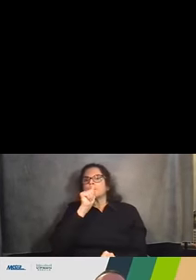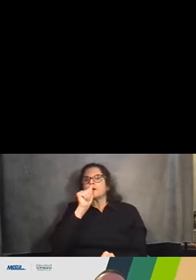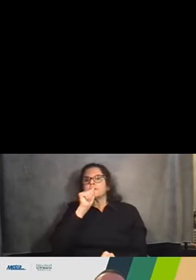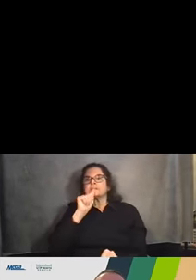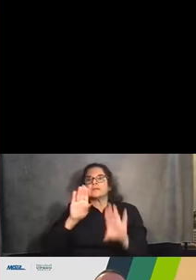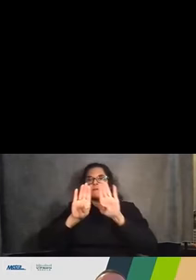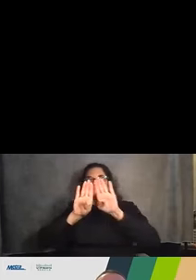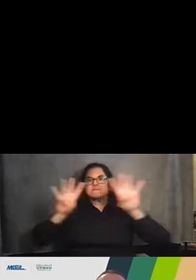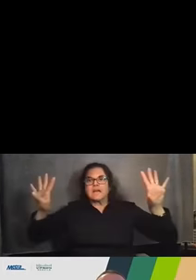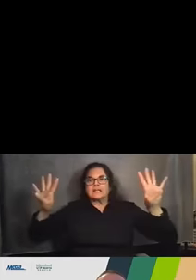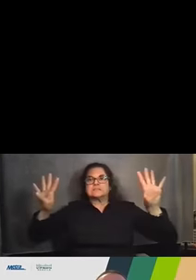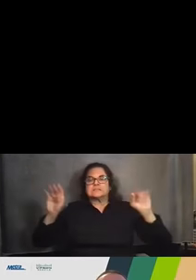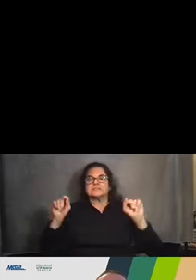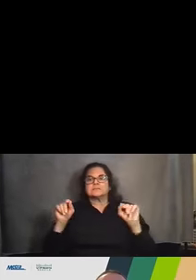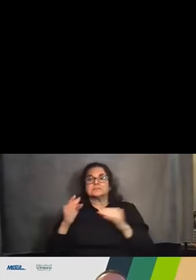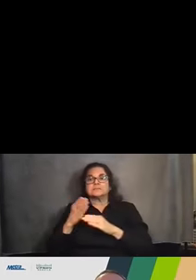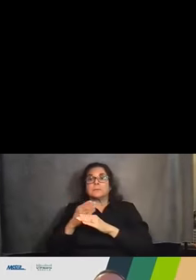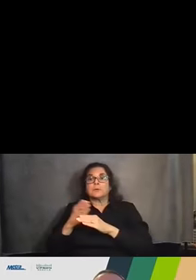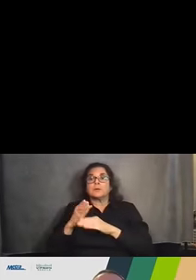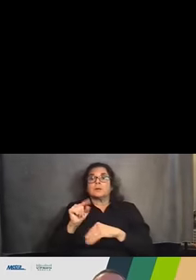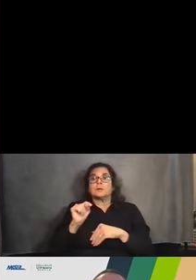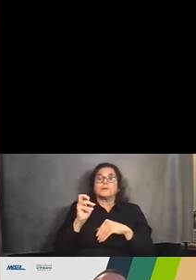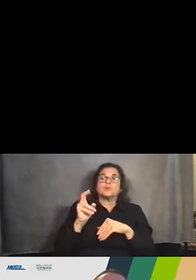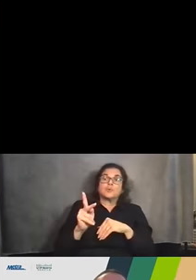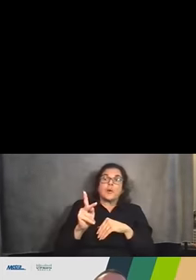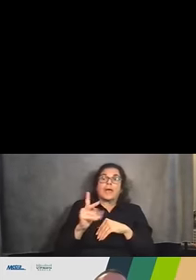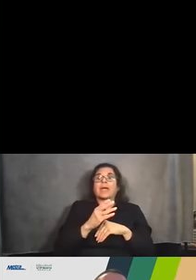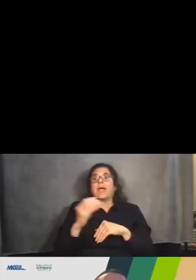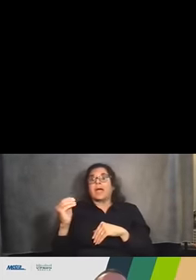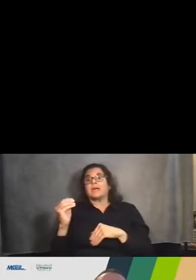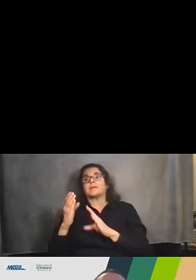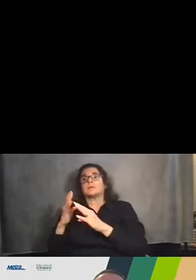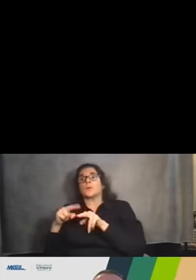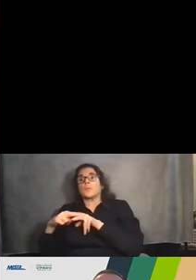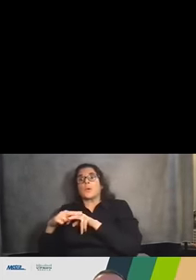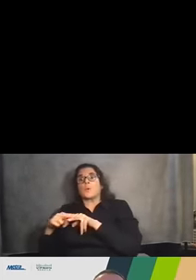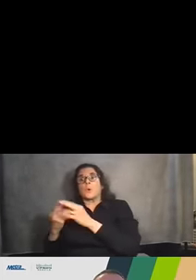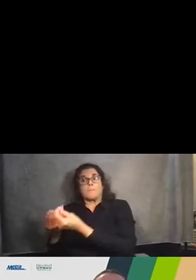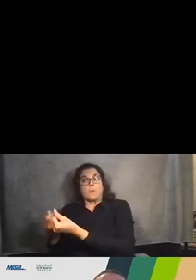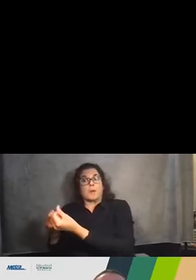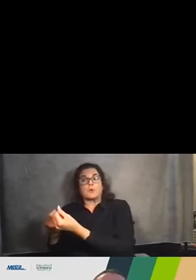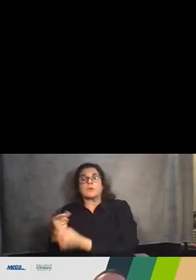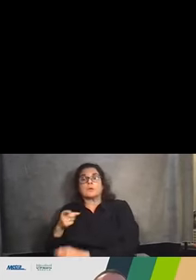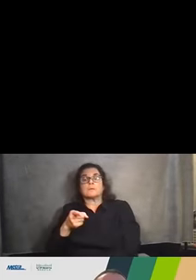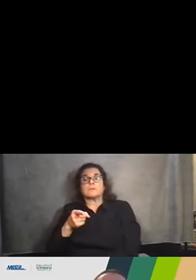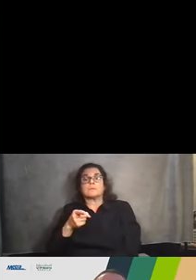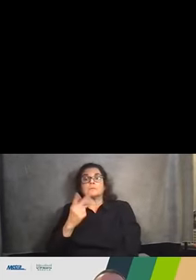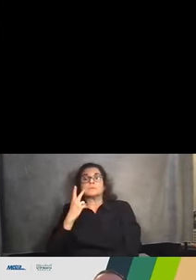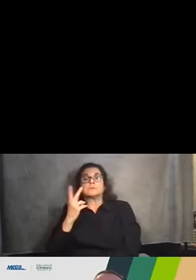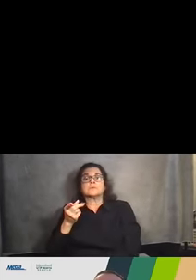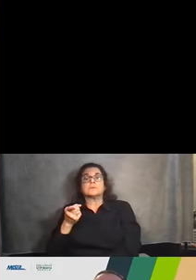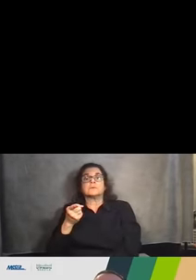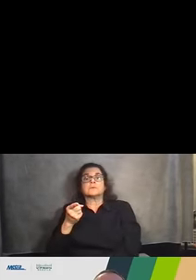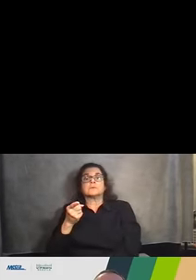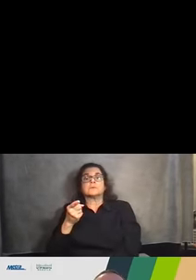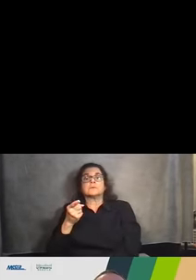in the area between the tracks and the railroad property. So these pictures included here are just